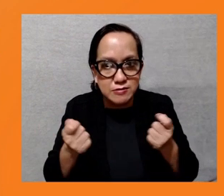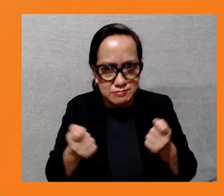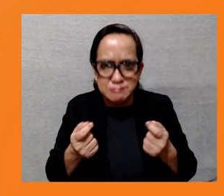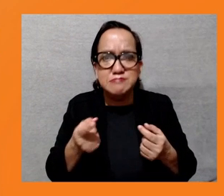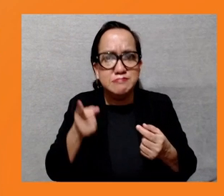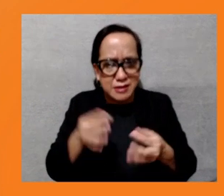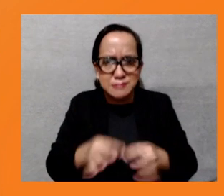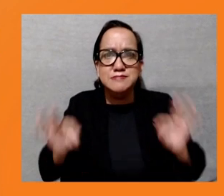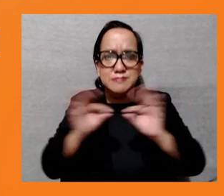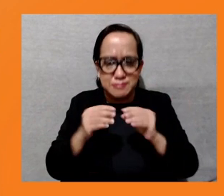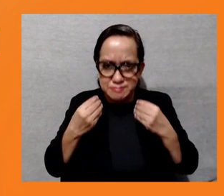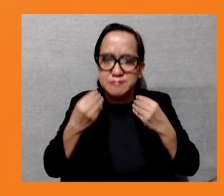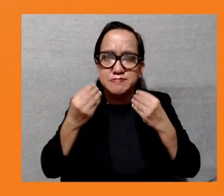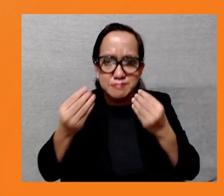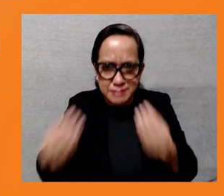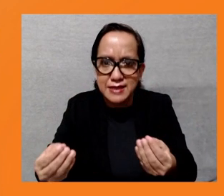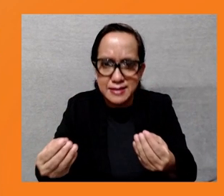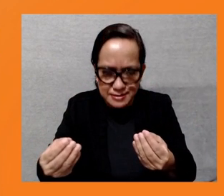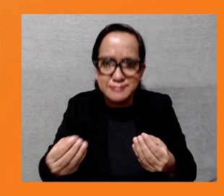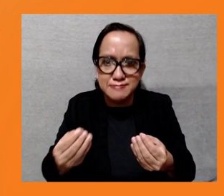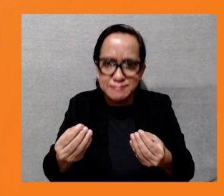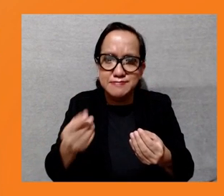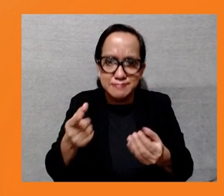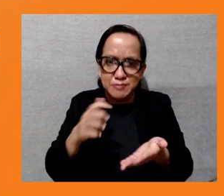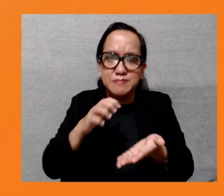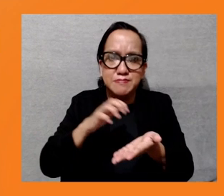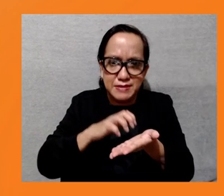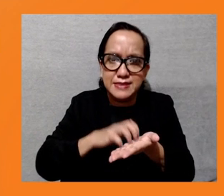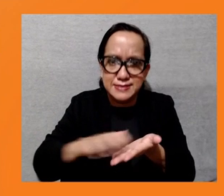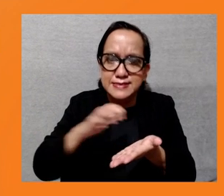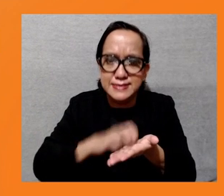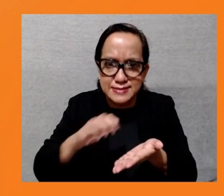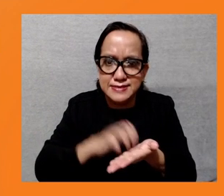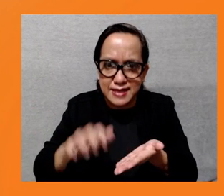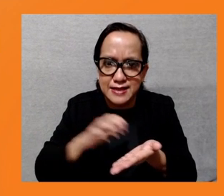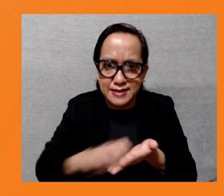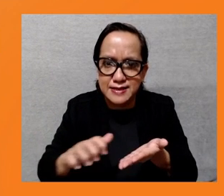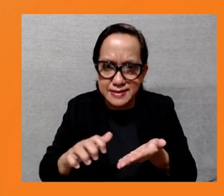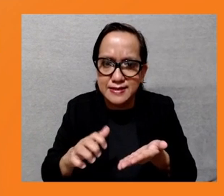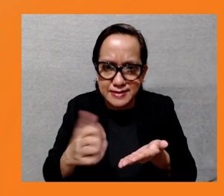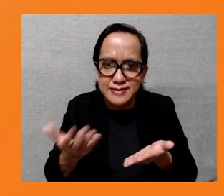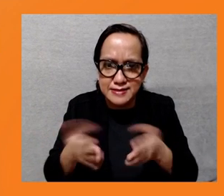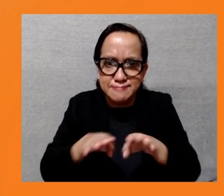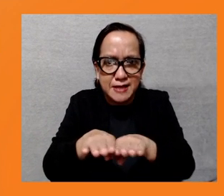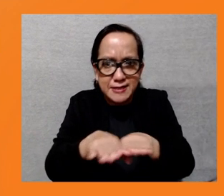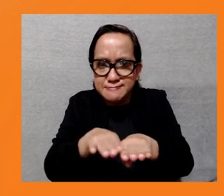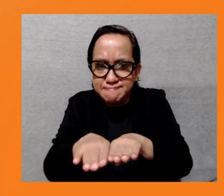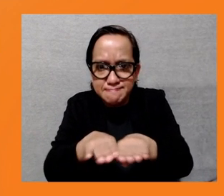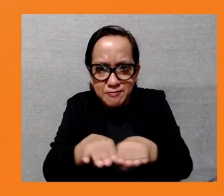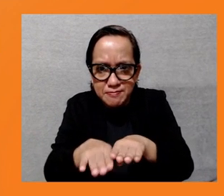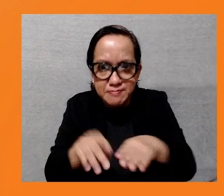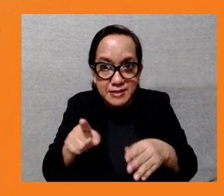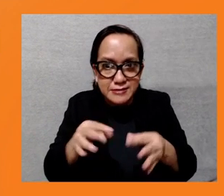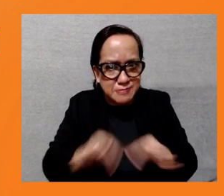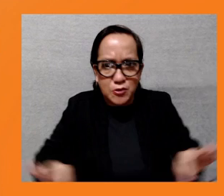in the existing safeguards, but it obviously needs to be strengthened. And another thing that I'll mention there that we're looking at in the new policy is